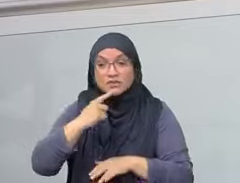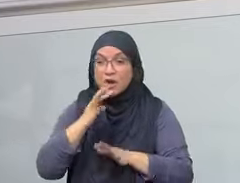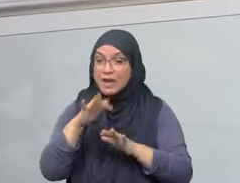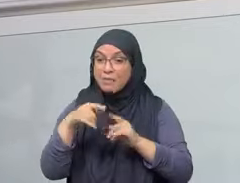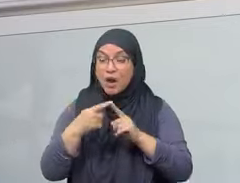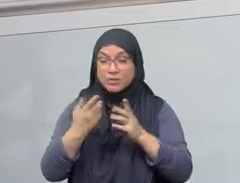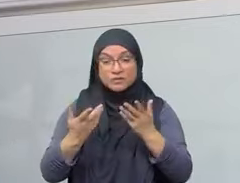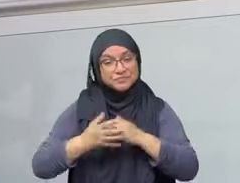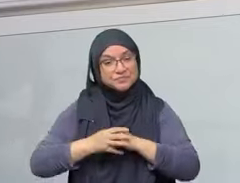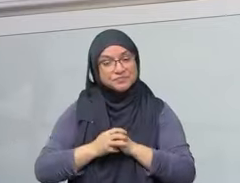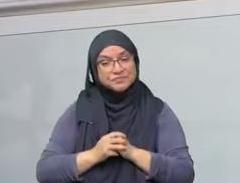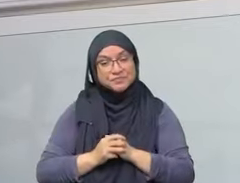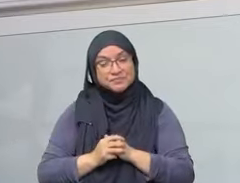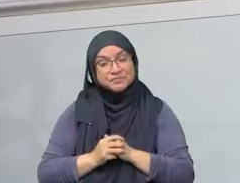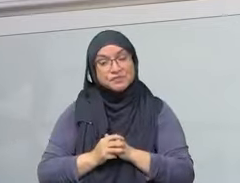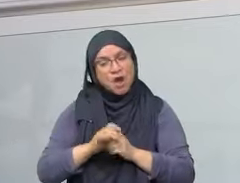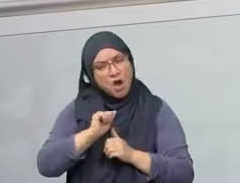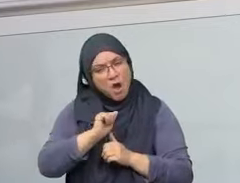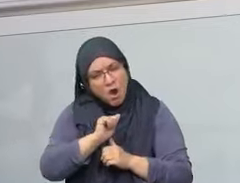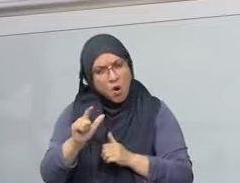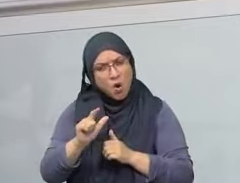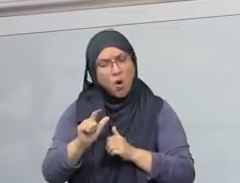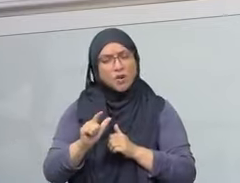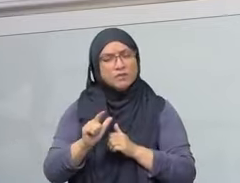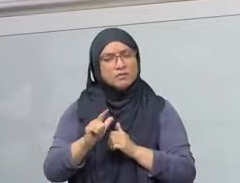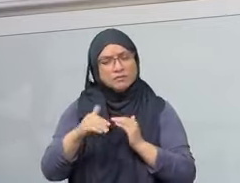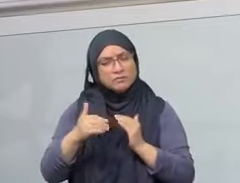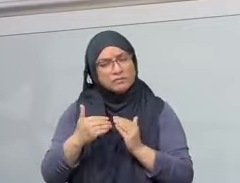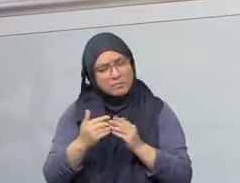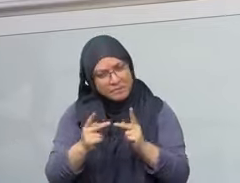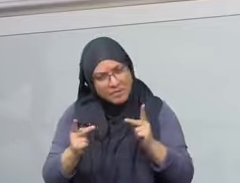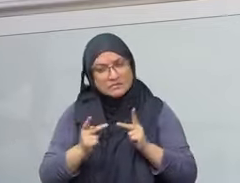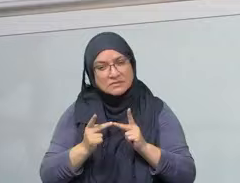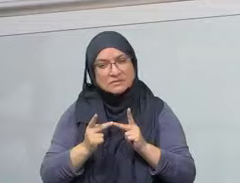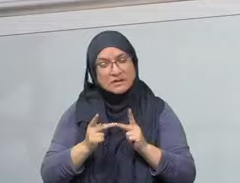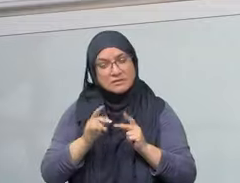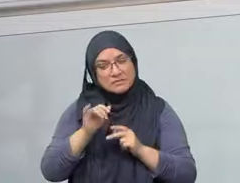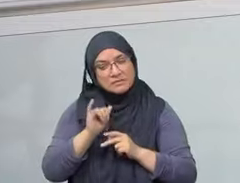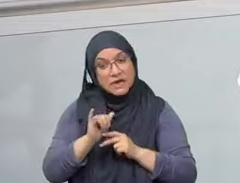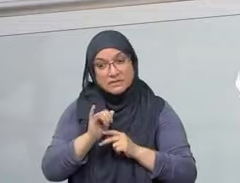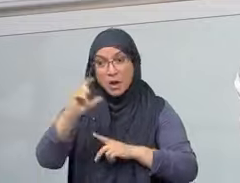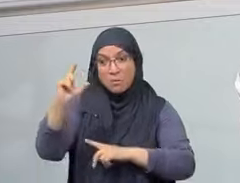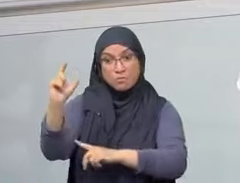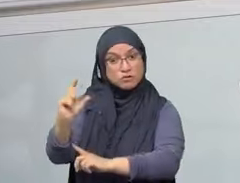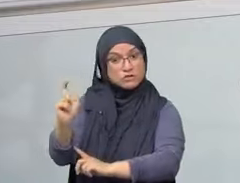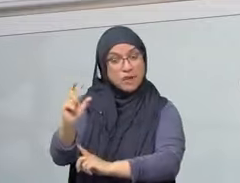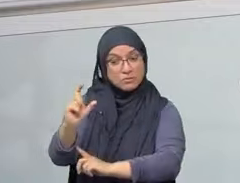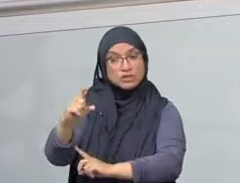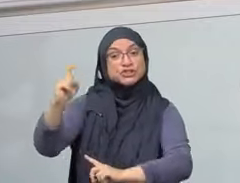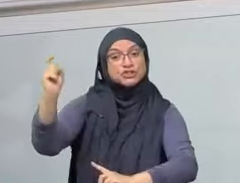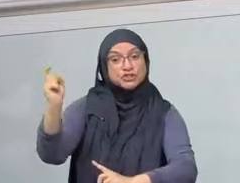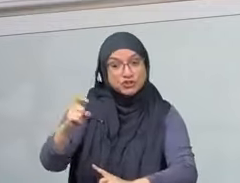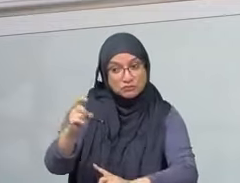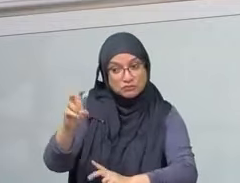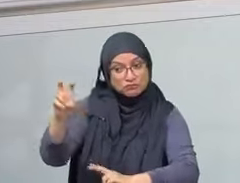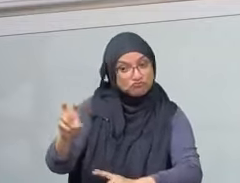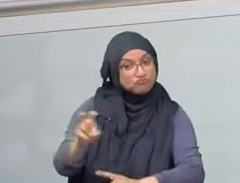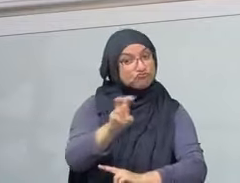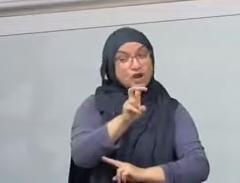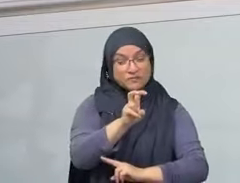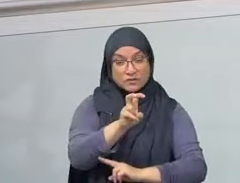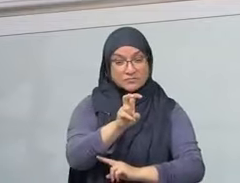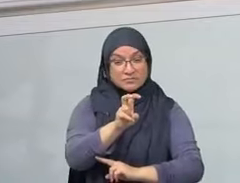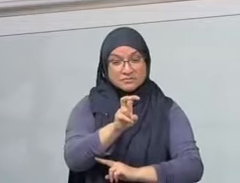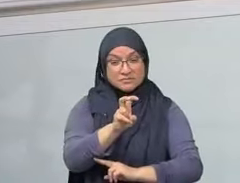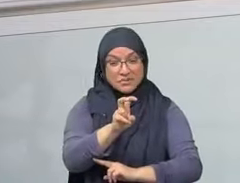today, that there is three places, three places for the Muslims that they should travel to, that they should make an effort in their entire lives to travel